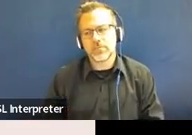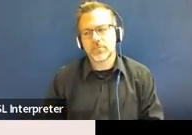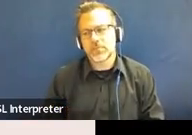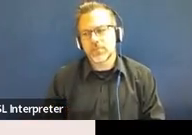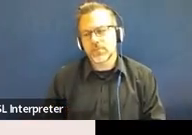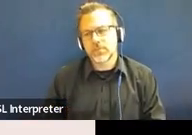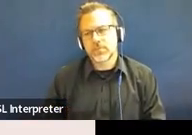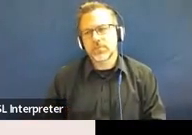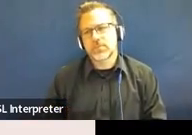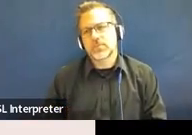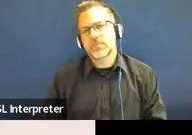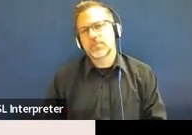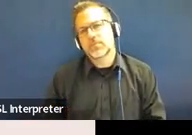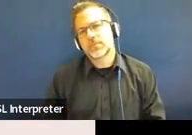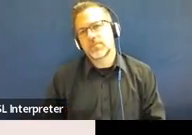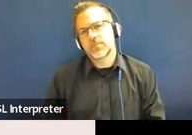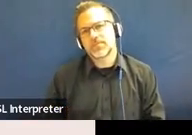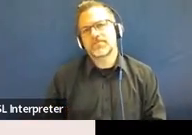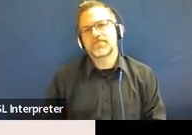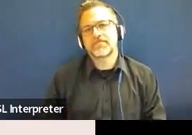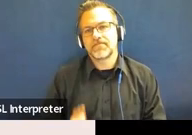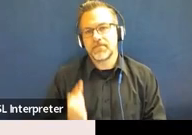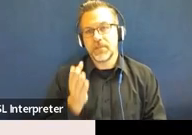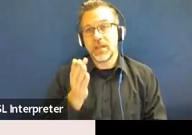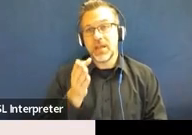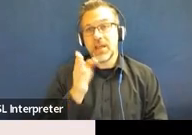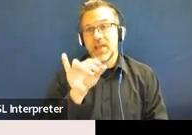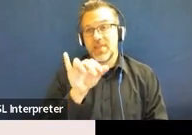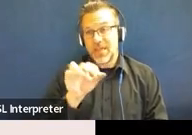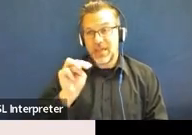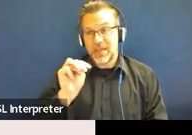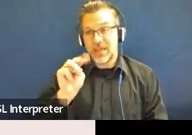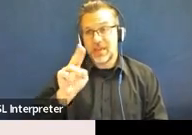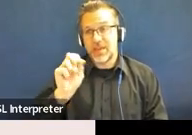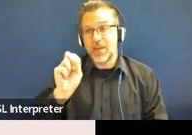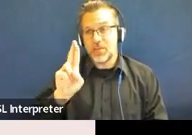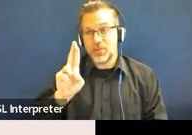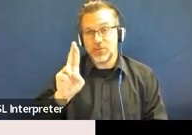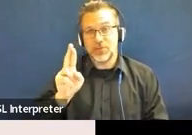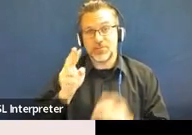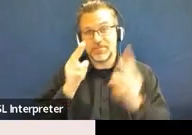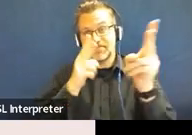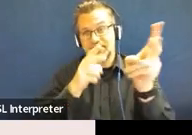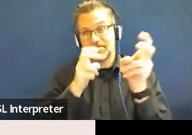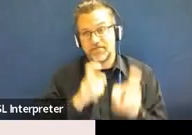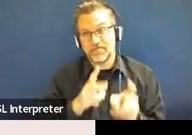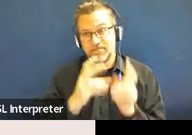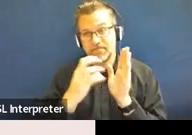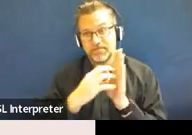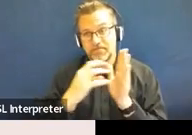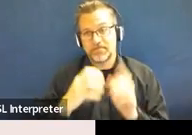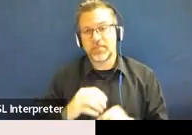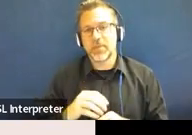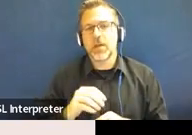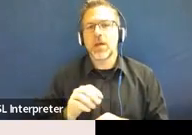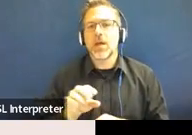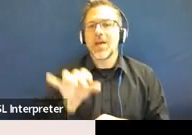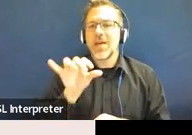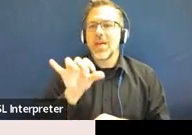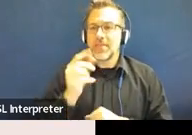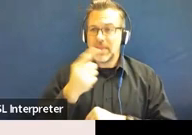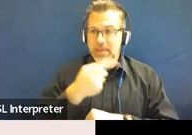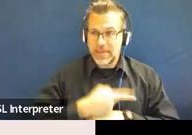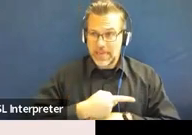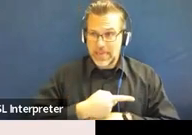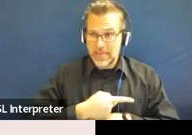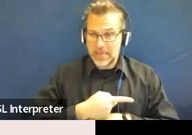So, that change in placement, there's the link to MUSER, that citation, but on the date on which this decision